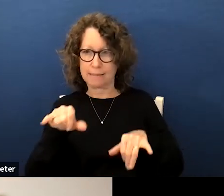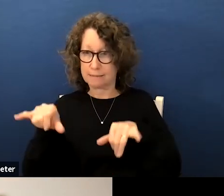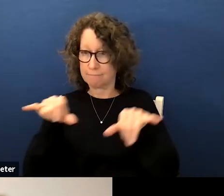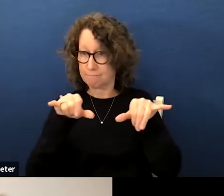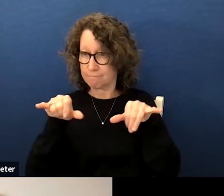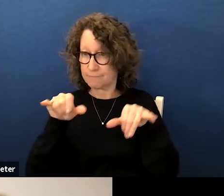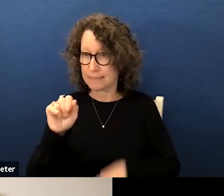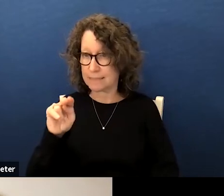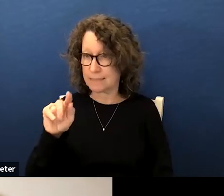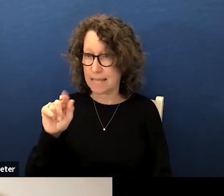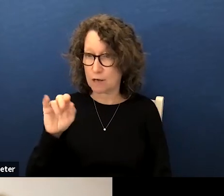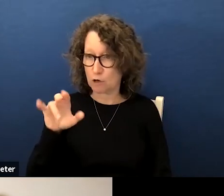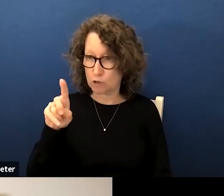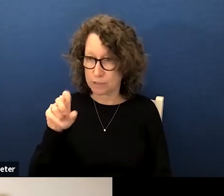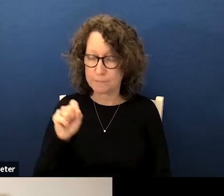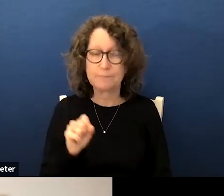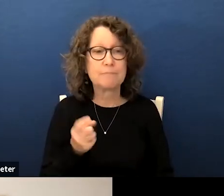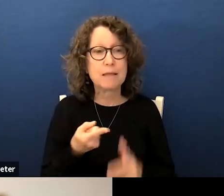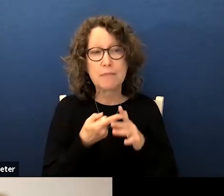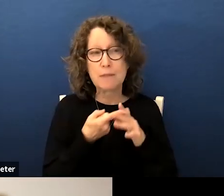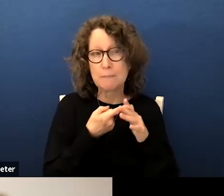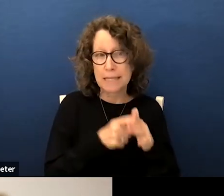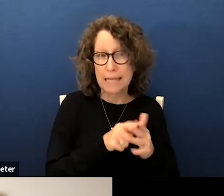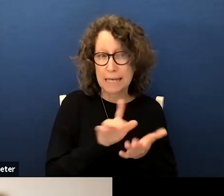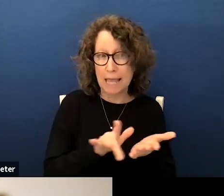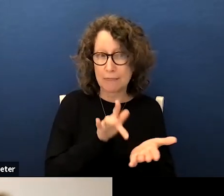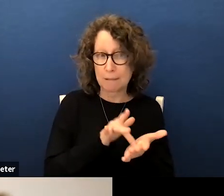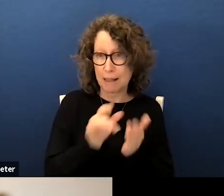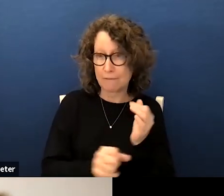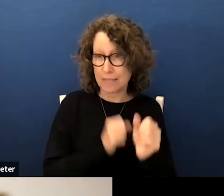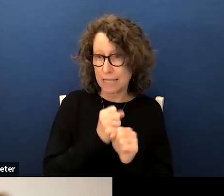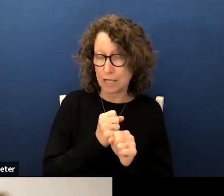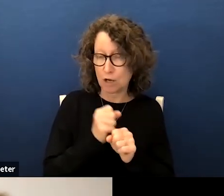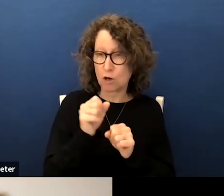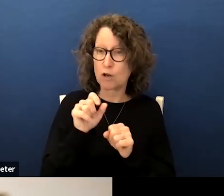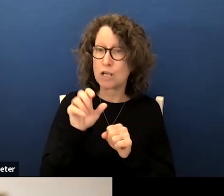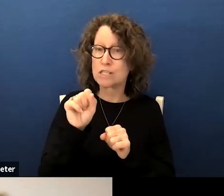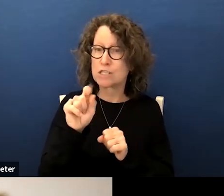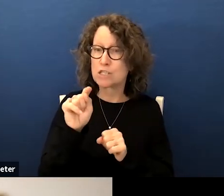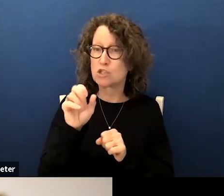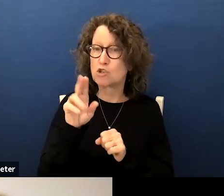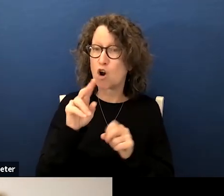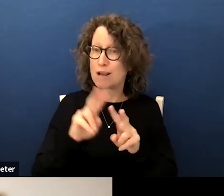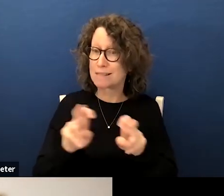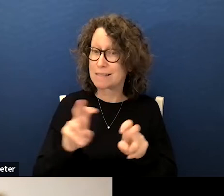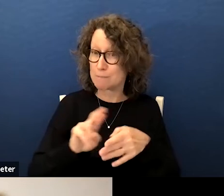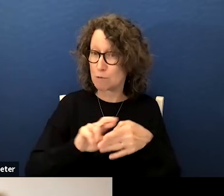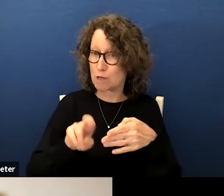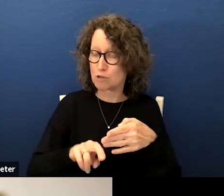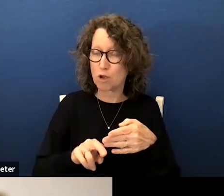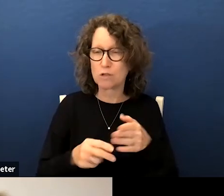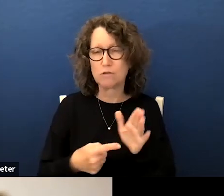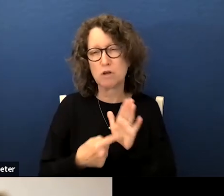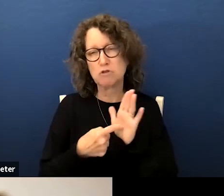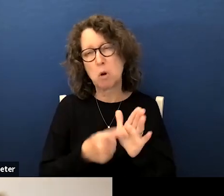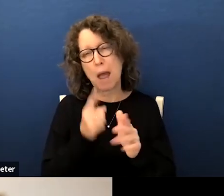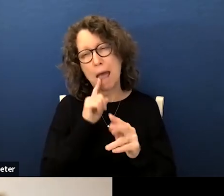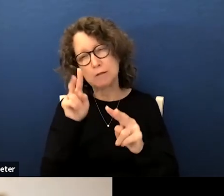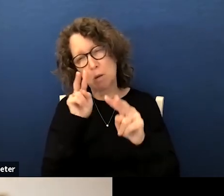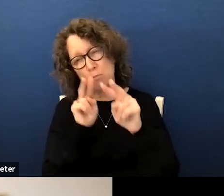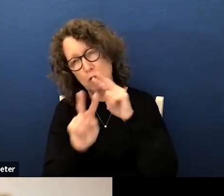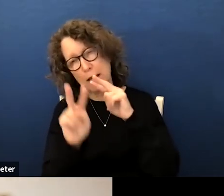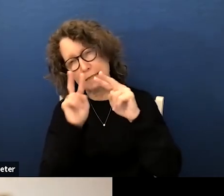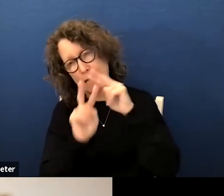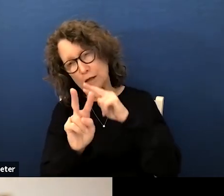the beginning and middle of the year star assessment results serve as predictors